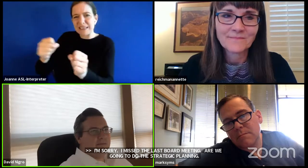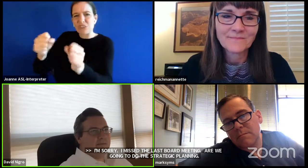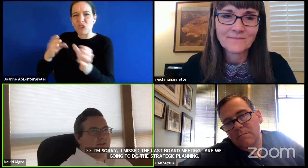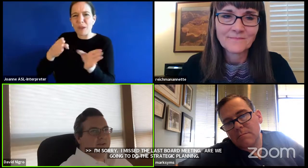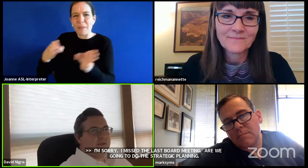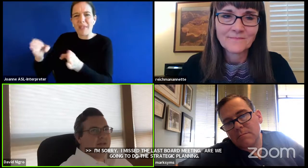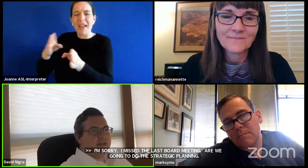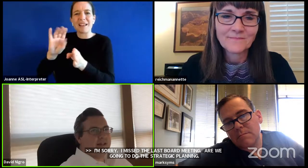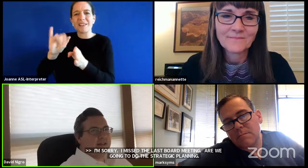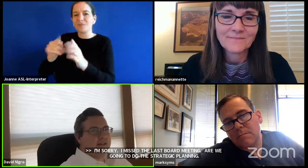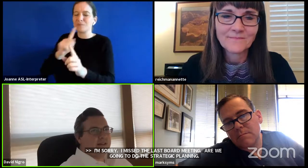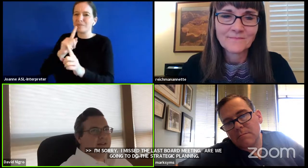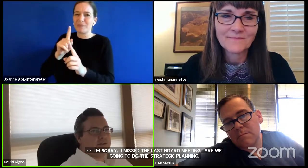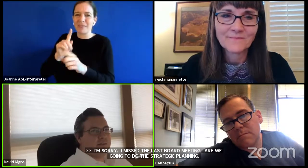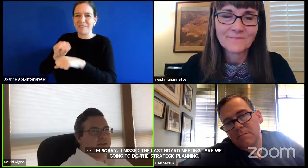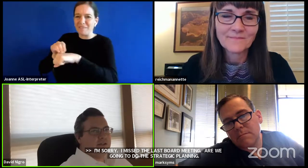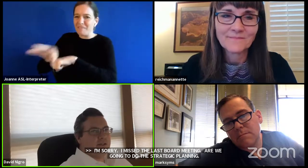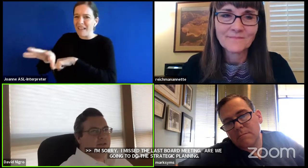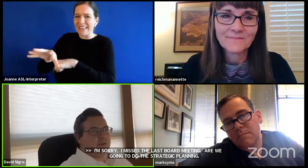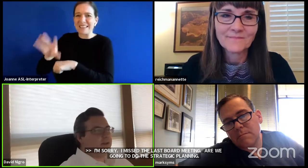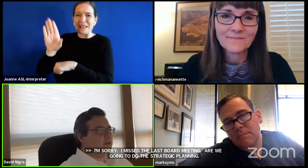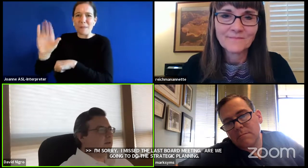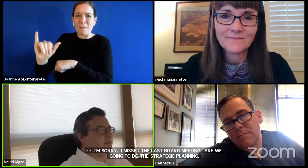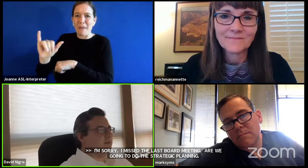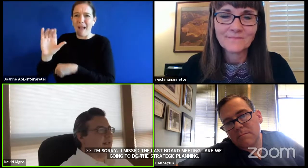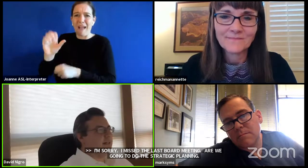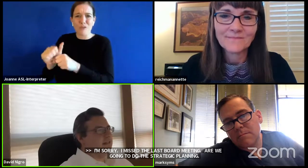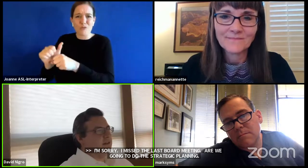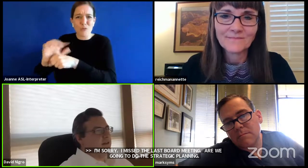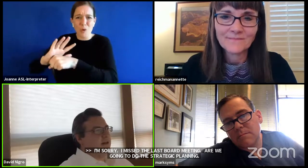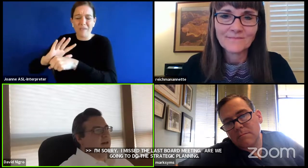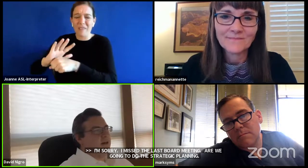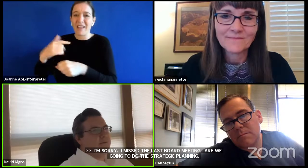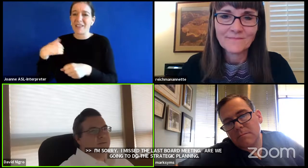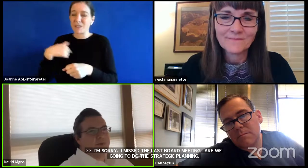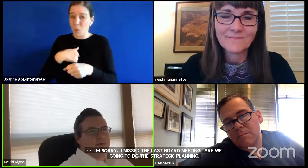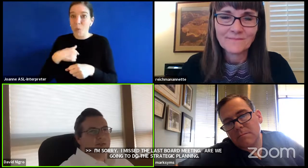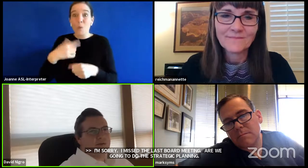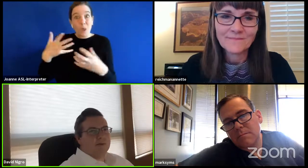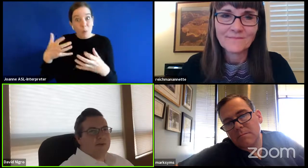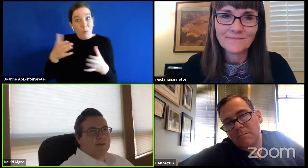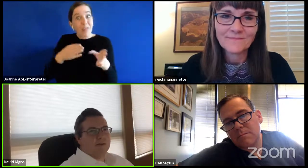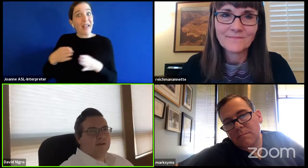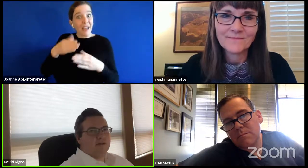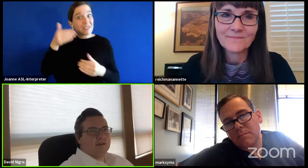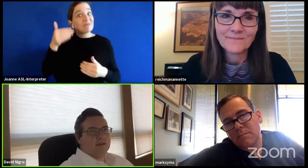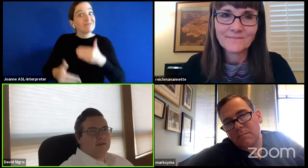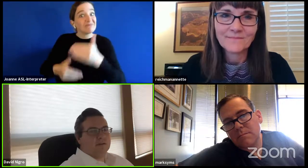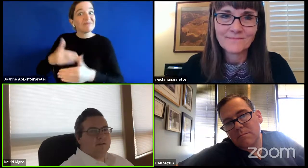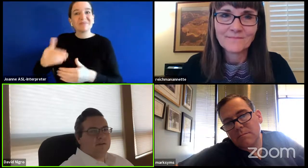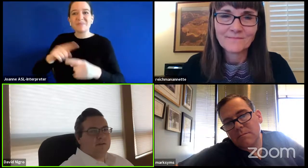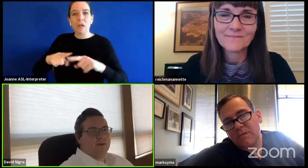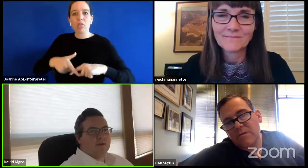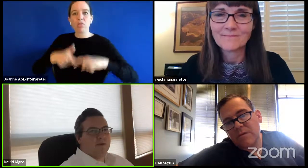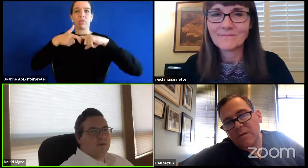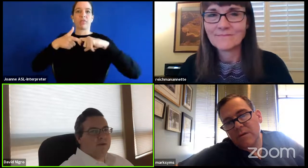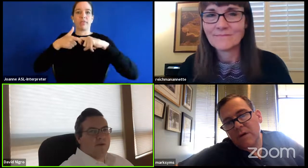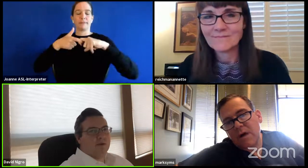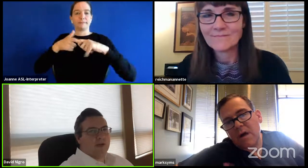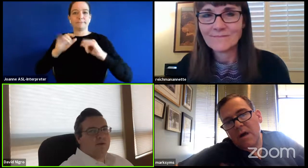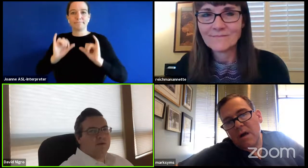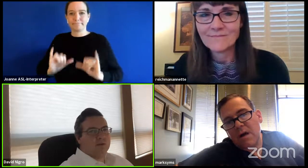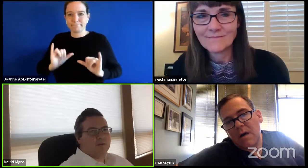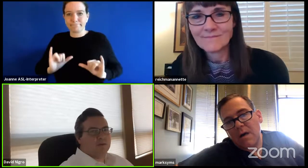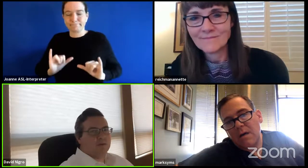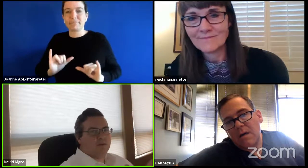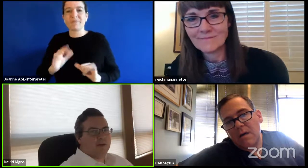um to move on that in the last few months as we would have liked um superintendent reichmann if you can maybe because